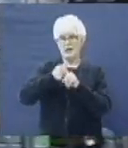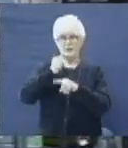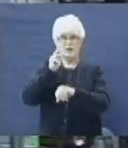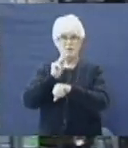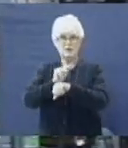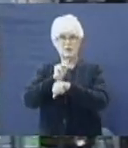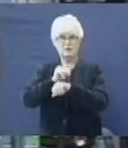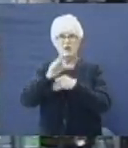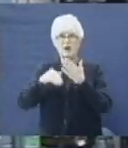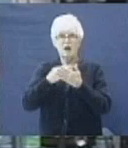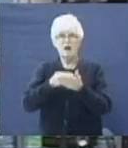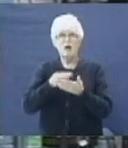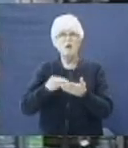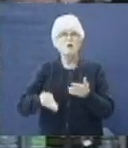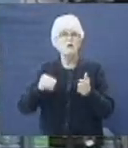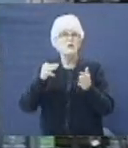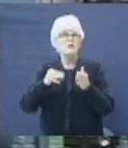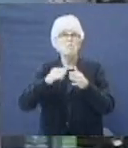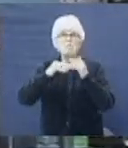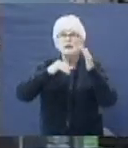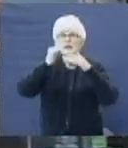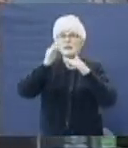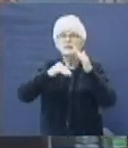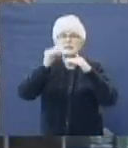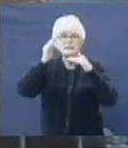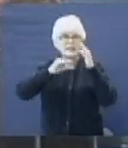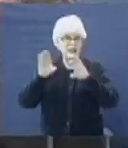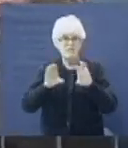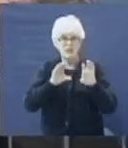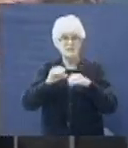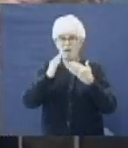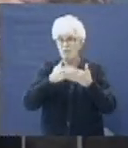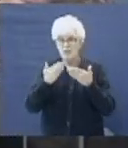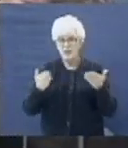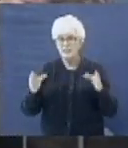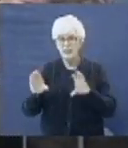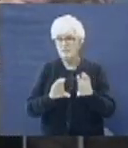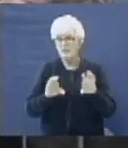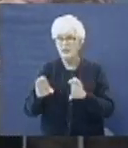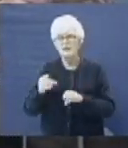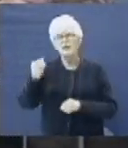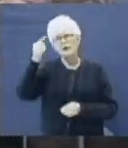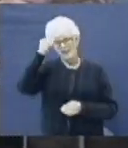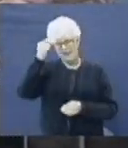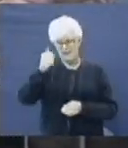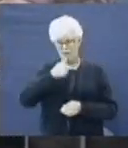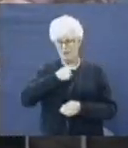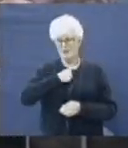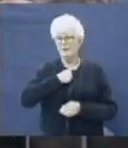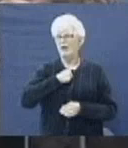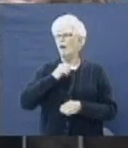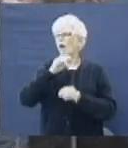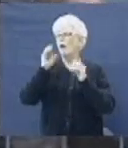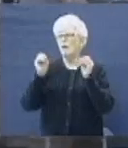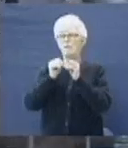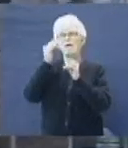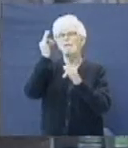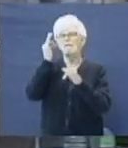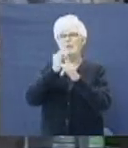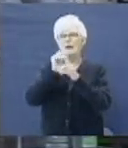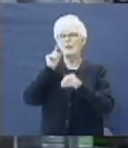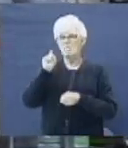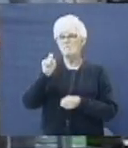all the buildings that they have built, and all the things that they have done. And we think to ourselves, oh, what faith they must